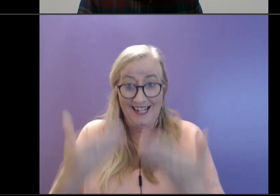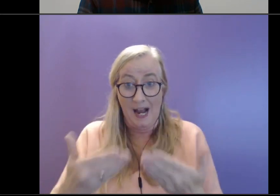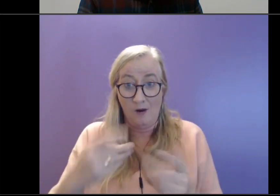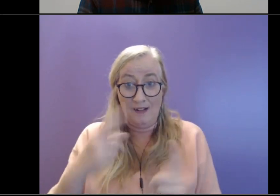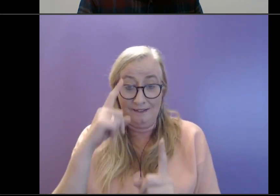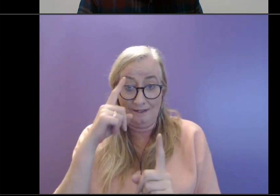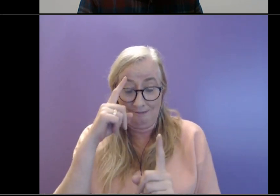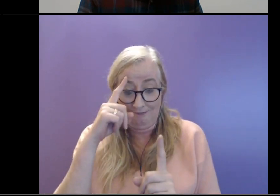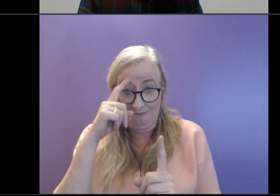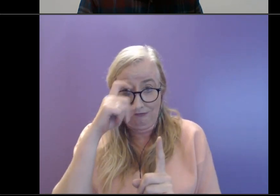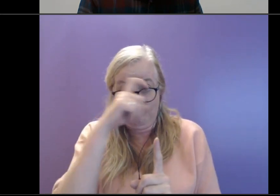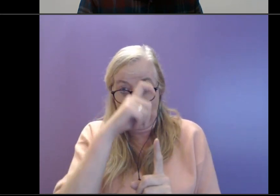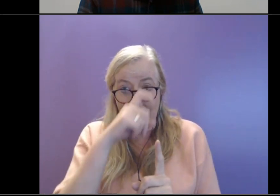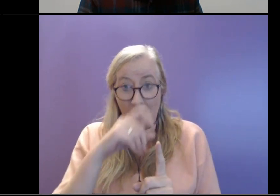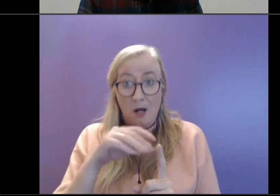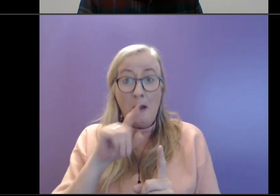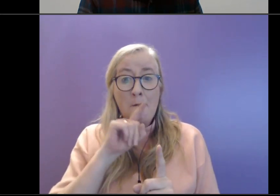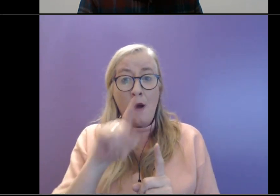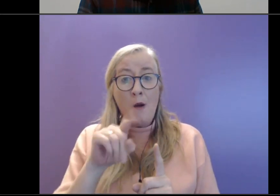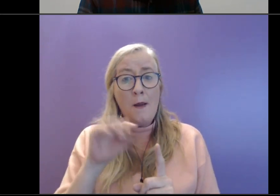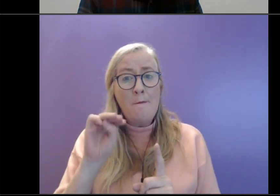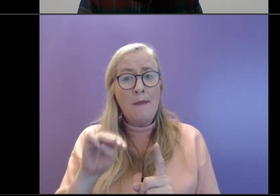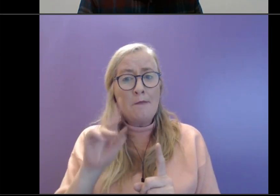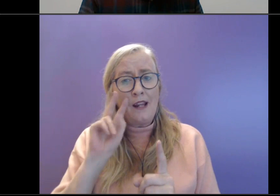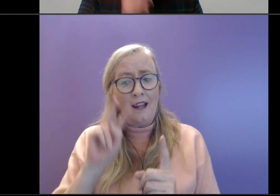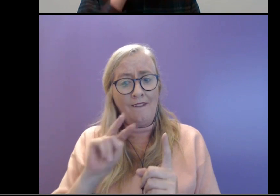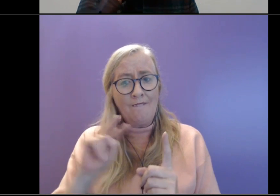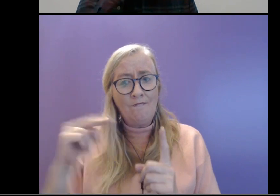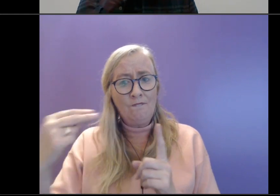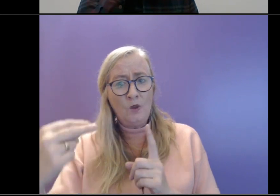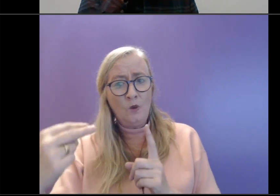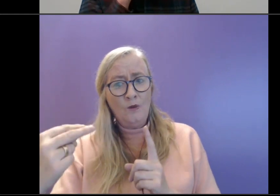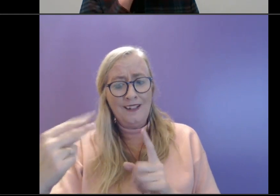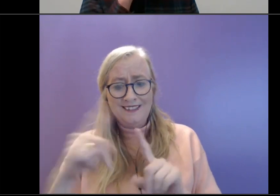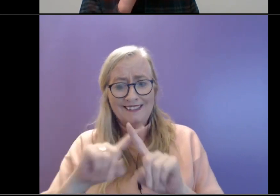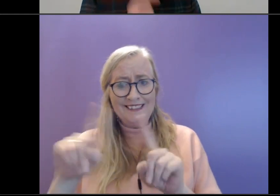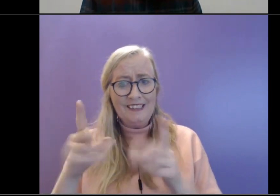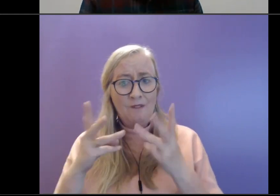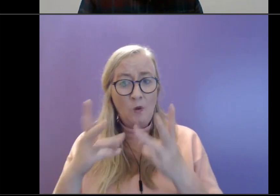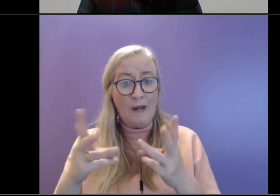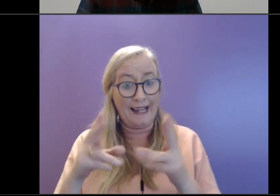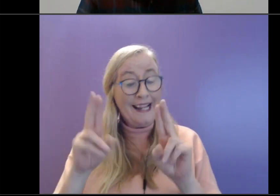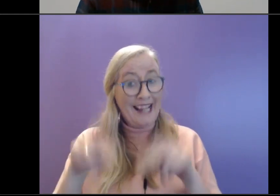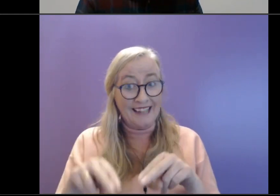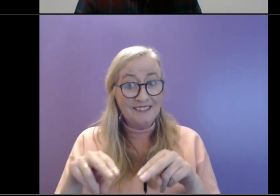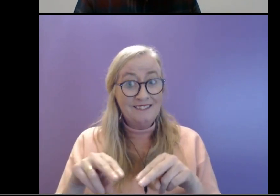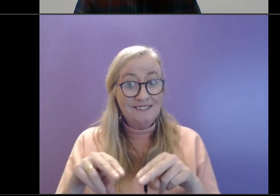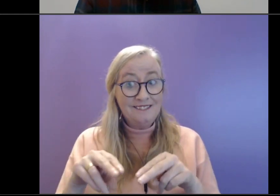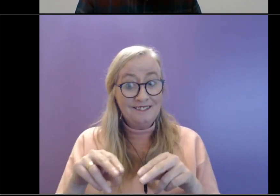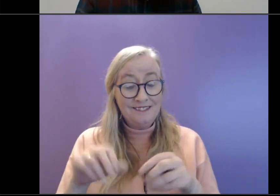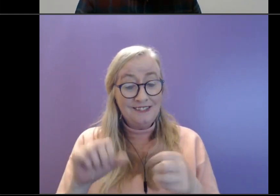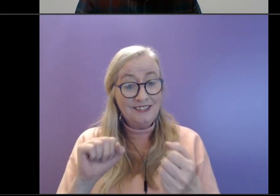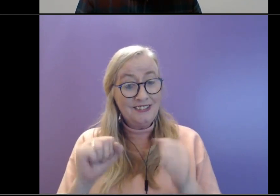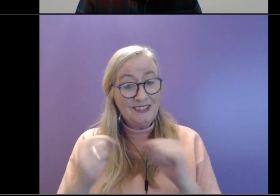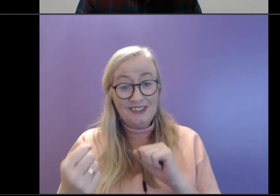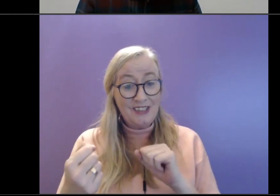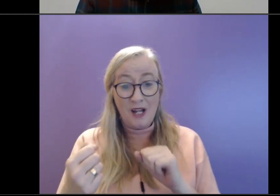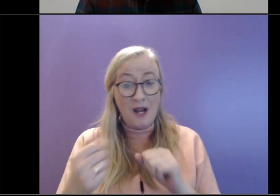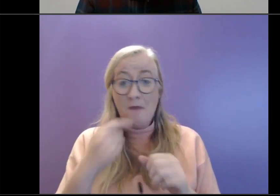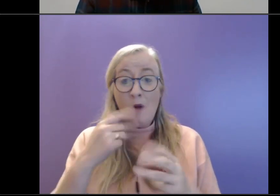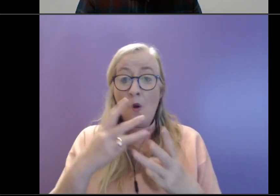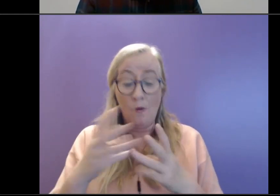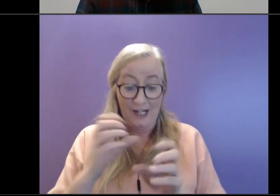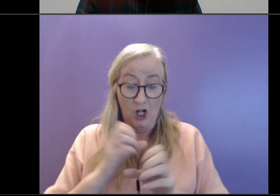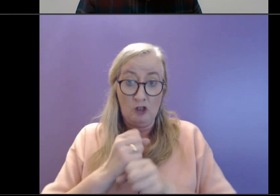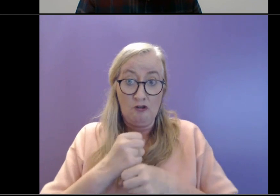another light. And it's very hard to see that when the stress or the amygdala kind of threat response is taking over the kind